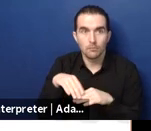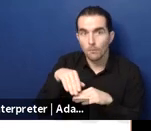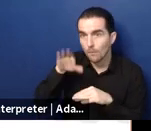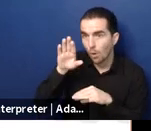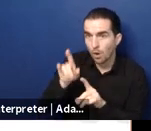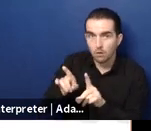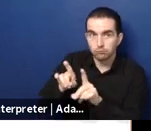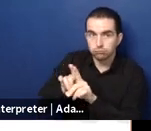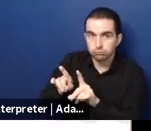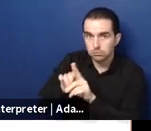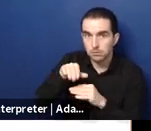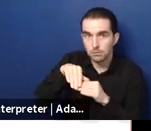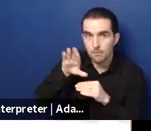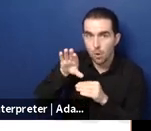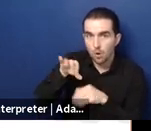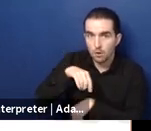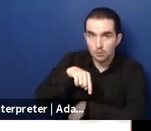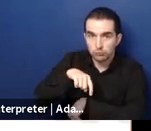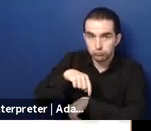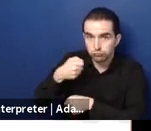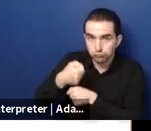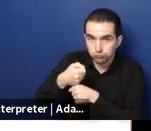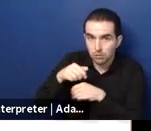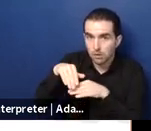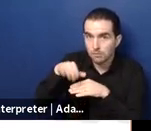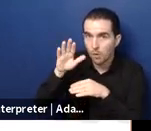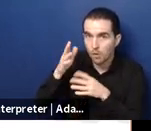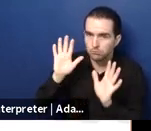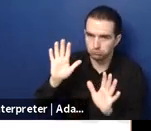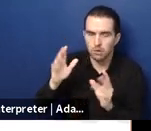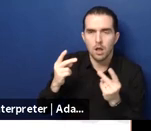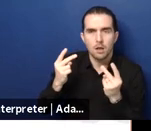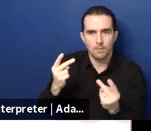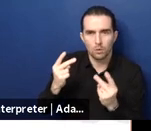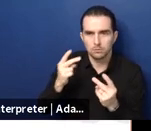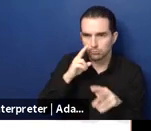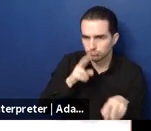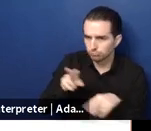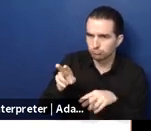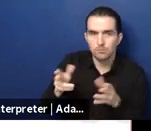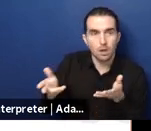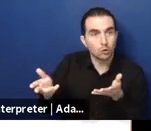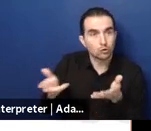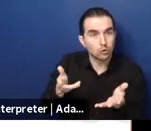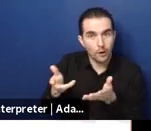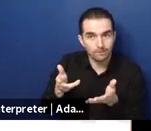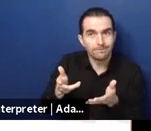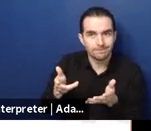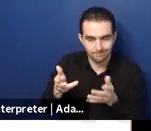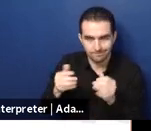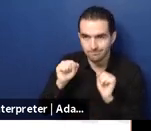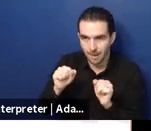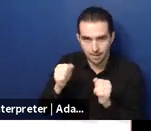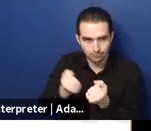society so if you get older and you have uh mobility problems you you now can apply for a disability